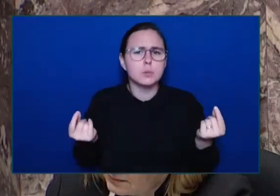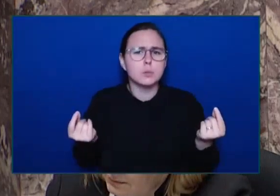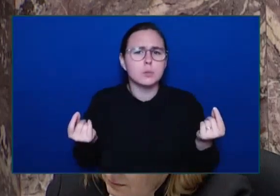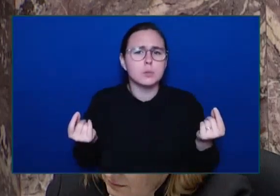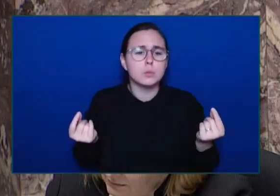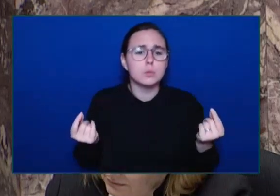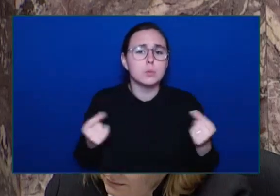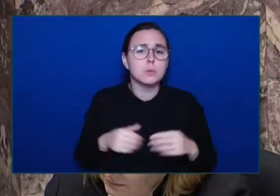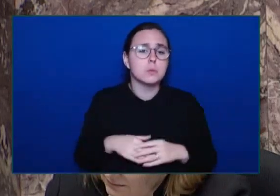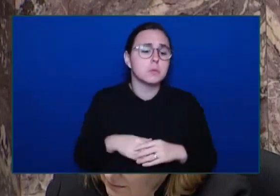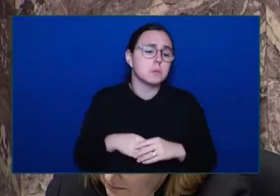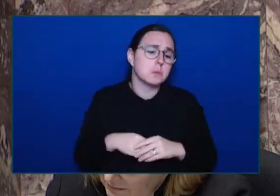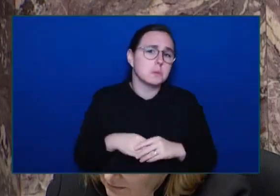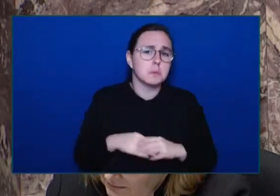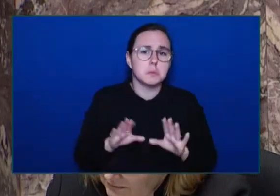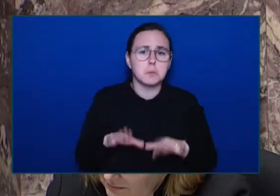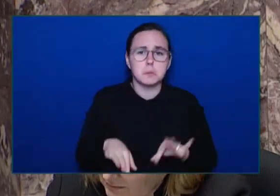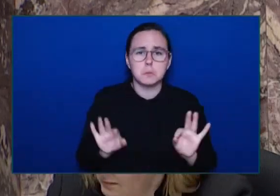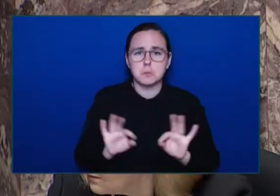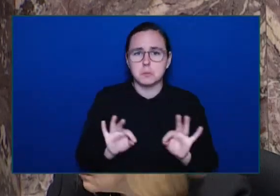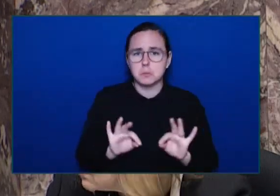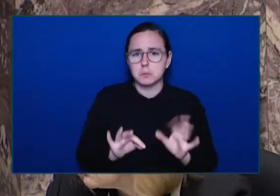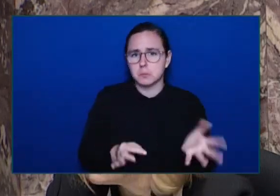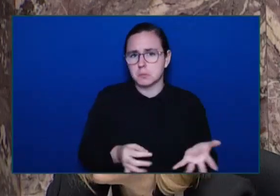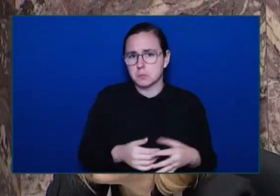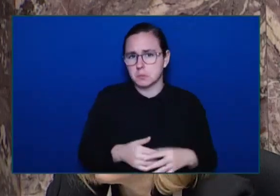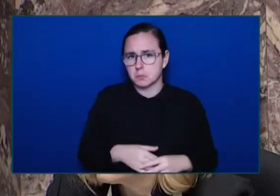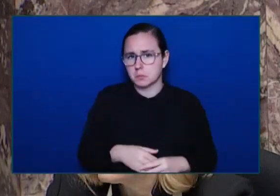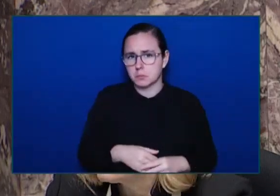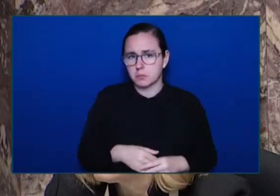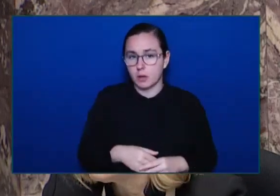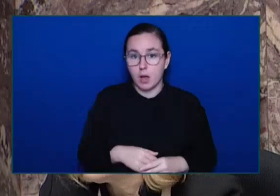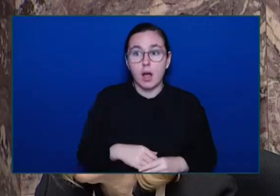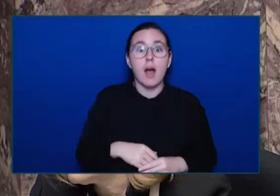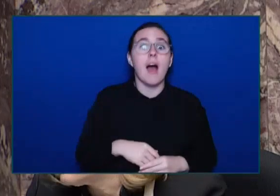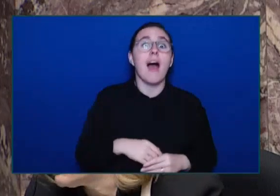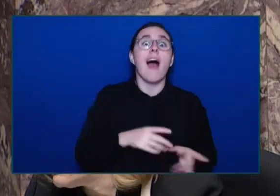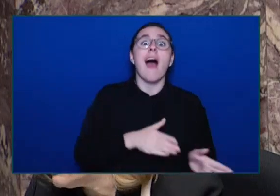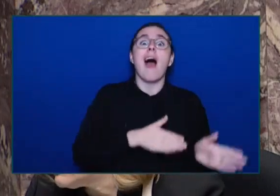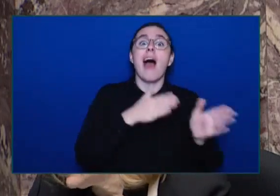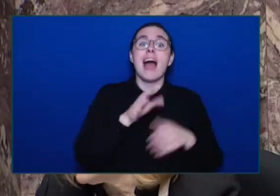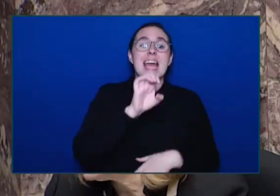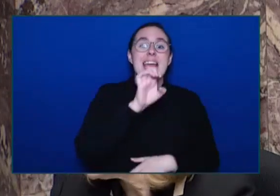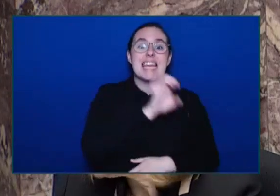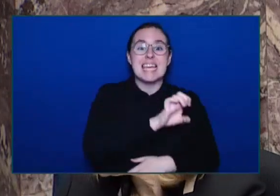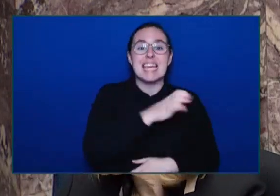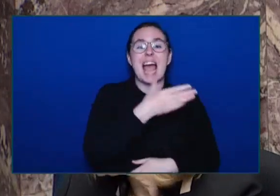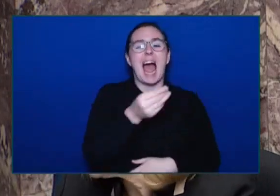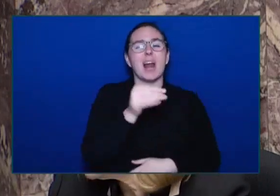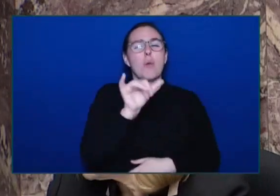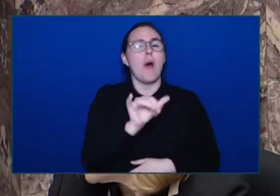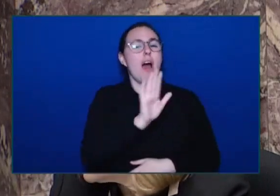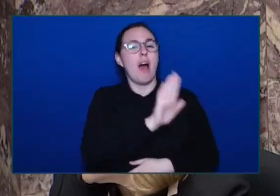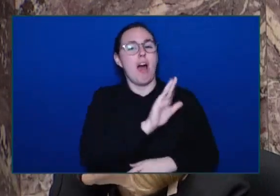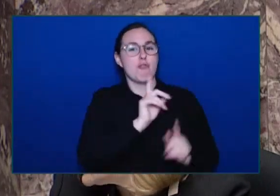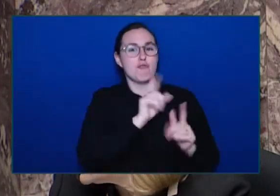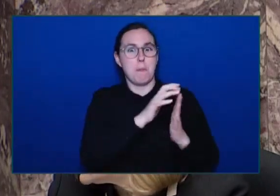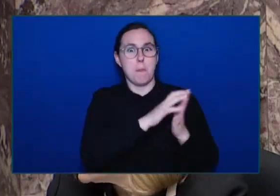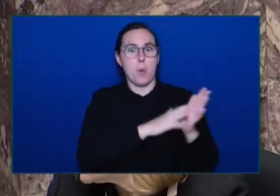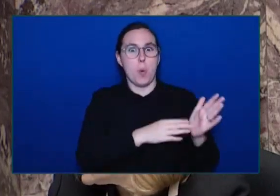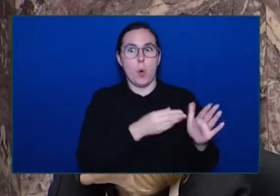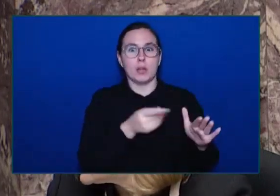original EY report When? Over the Canada Day-long weekend And then firing The BC Housing's